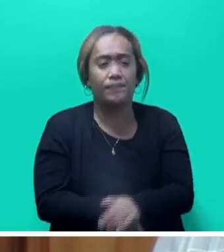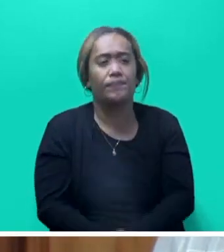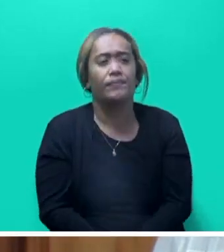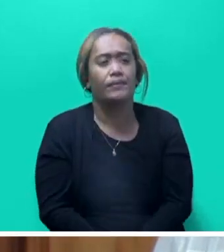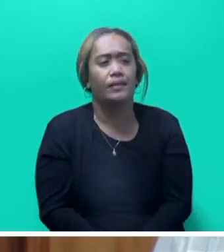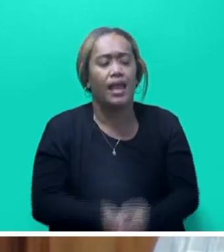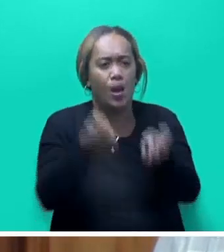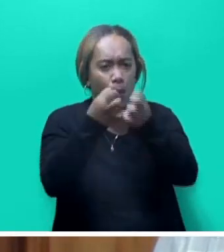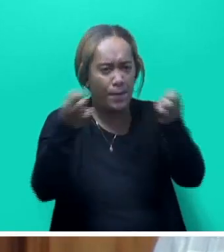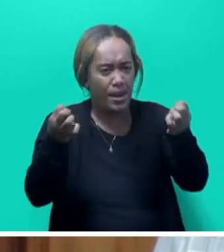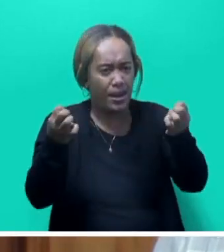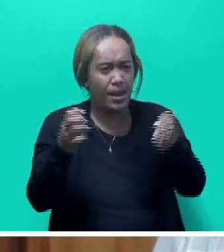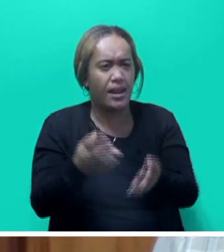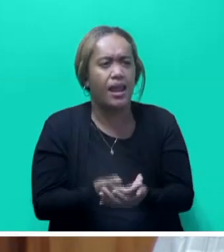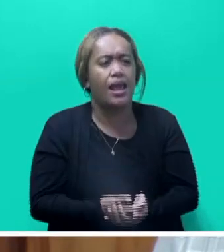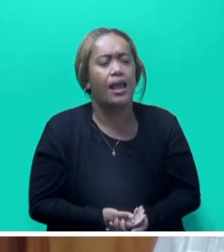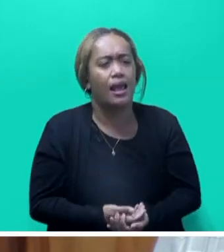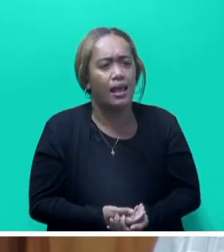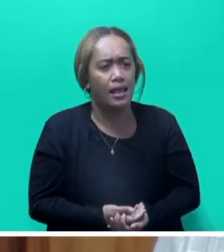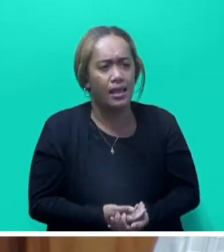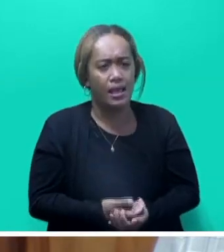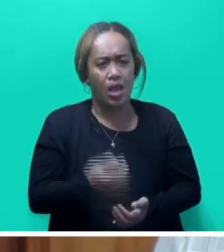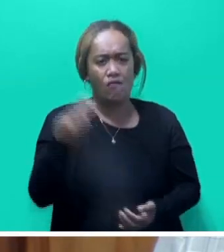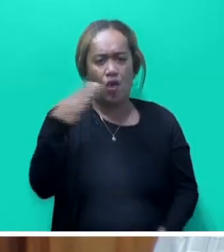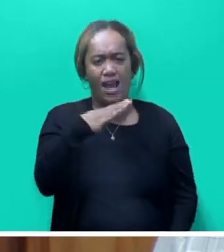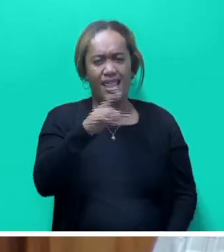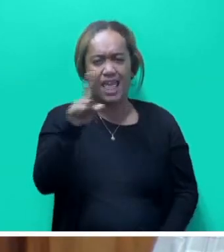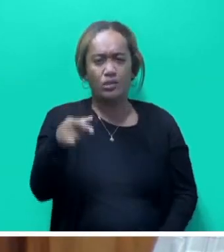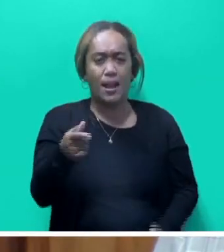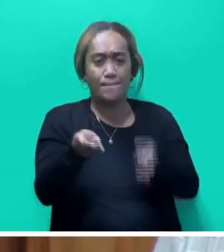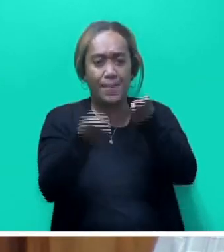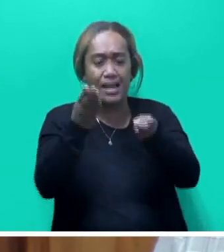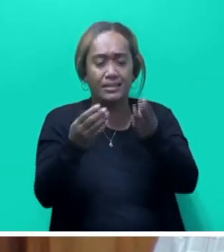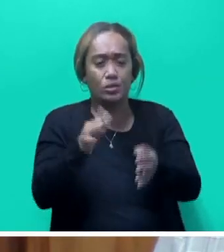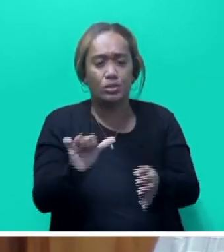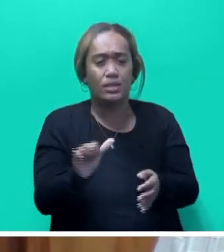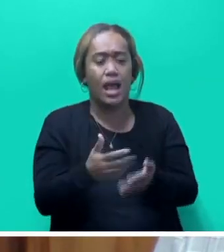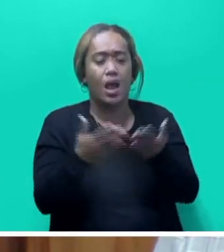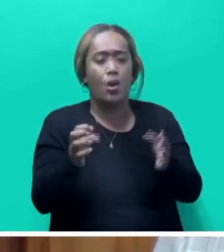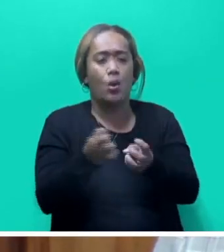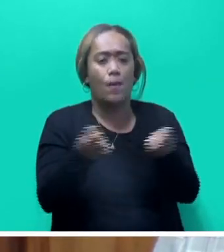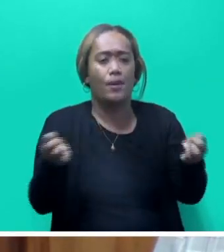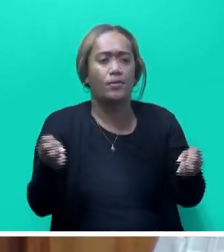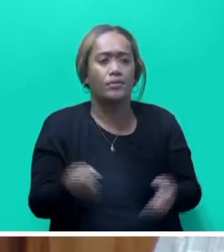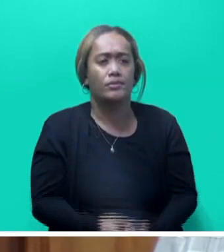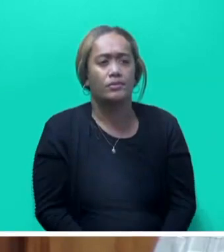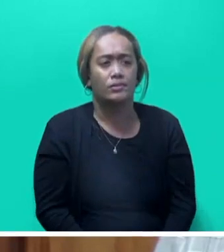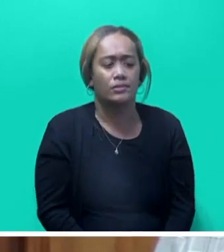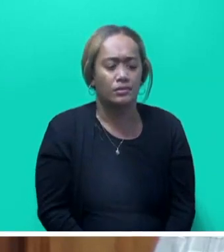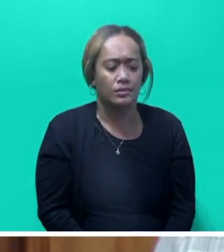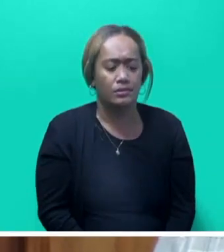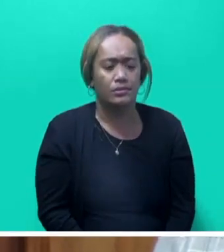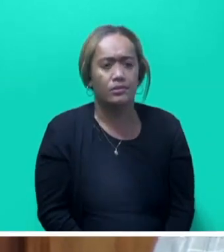equipments. Phase 2 will include using the $400,000 from the balance to purchase equipments, totally 2 million.